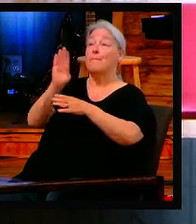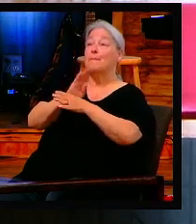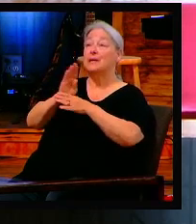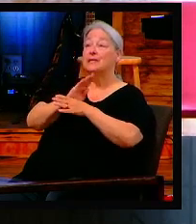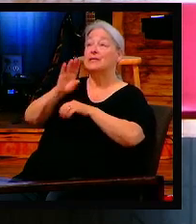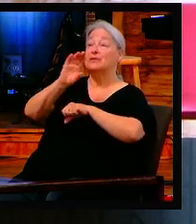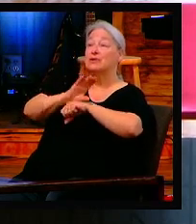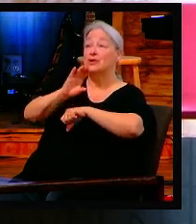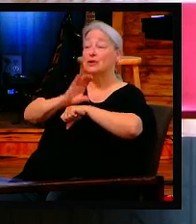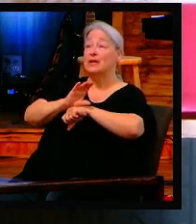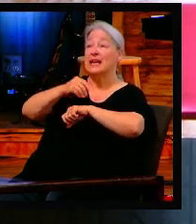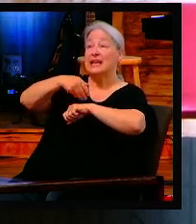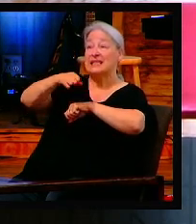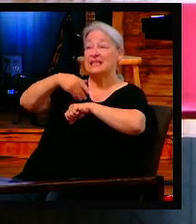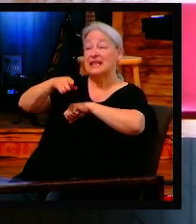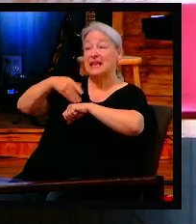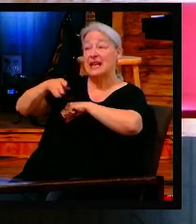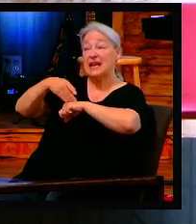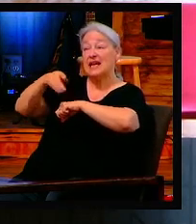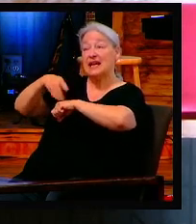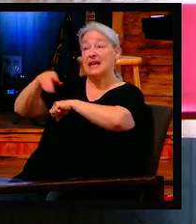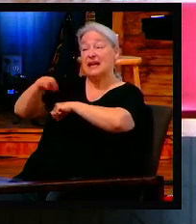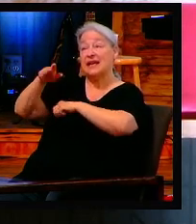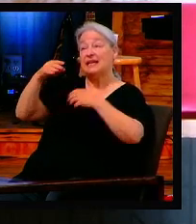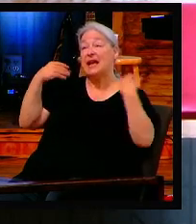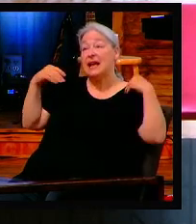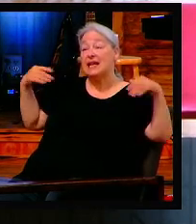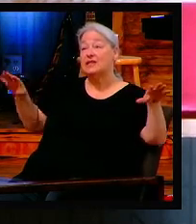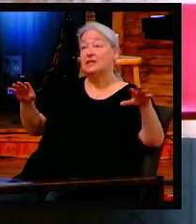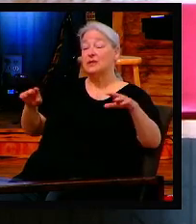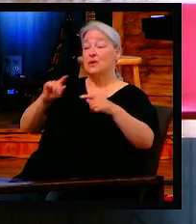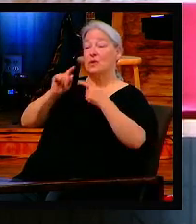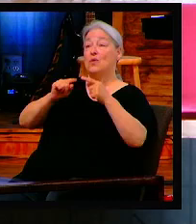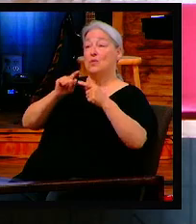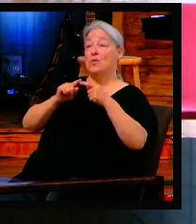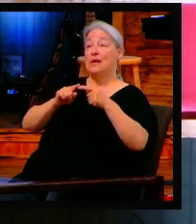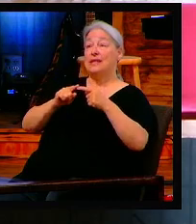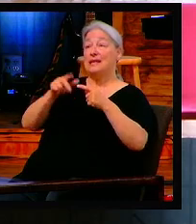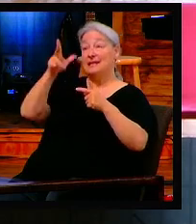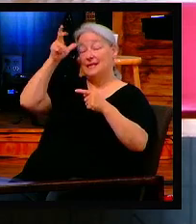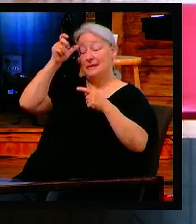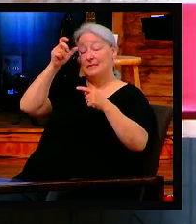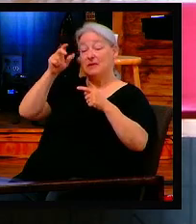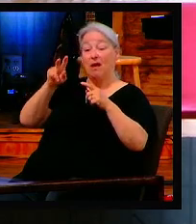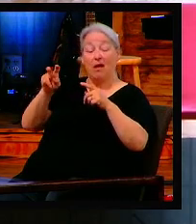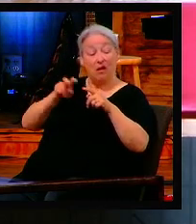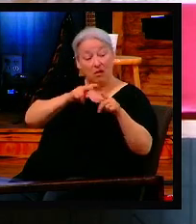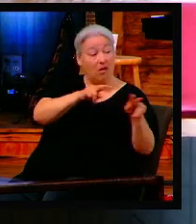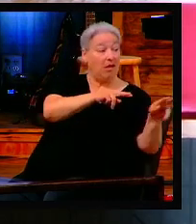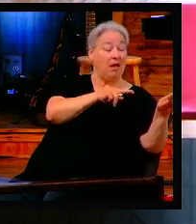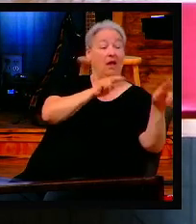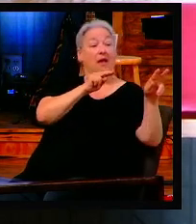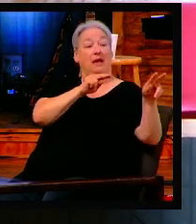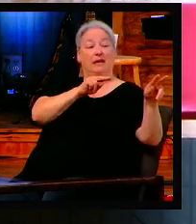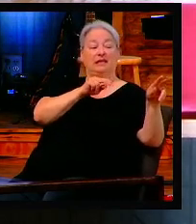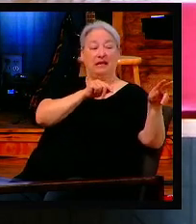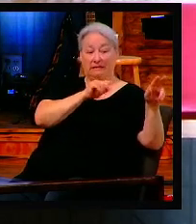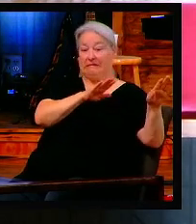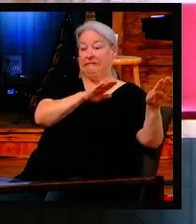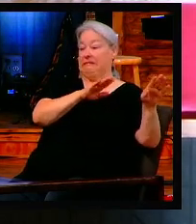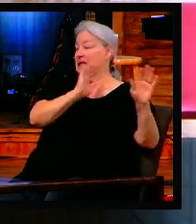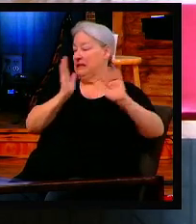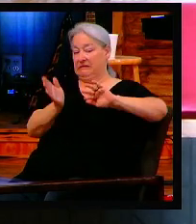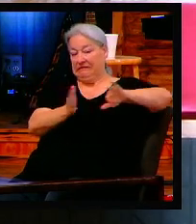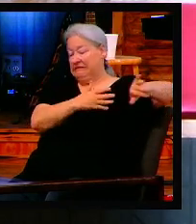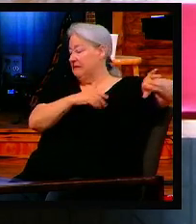Would you send so many angels that the demons, when they come by wherever I own supervisors, they go, leave that alone. That